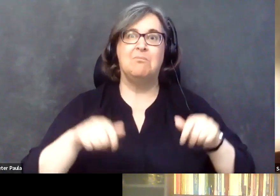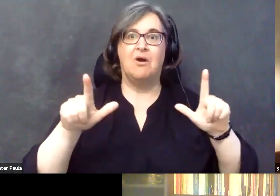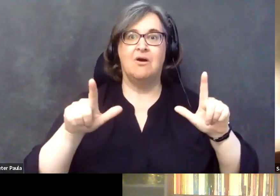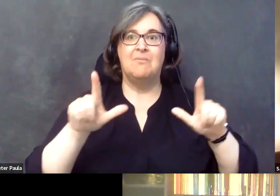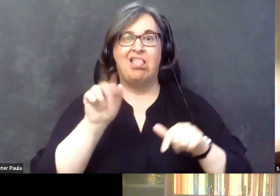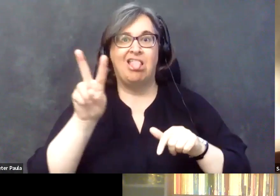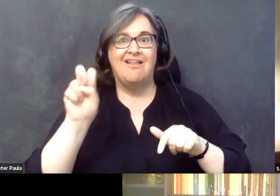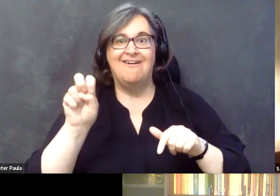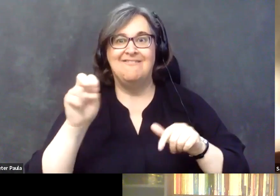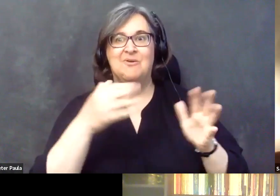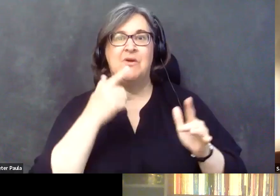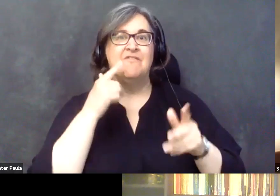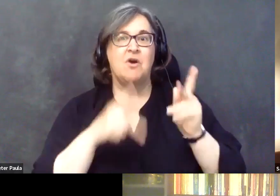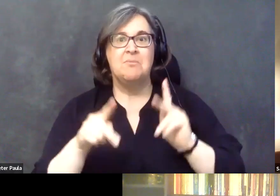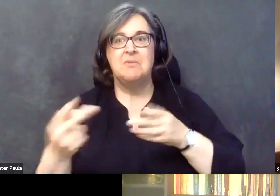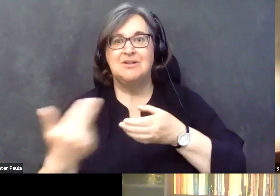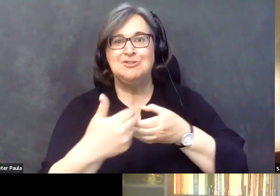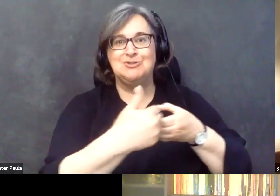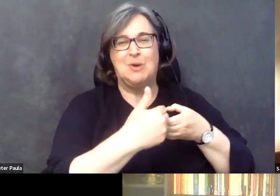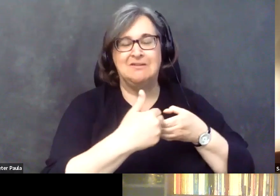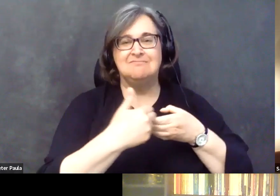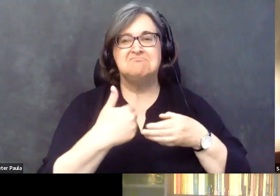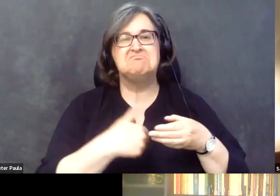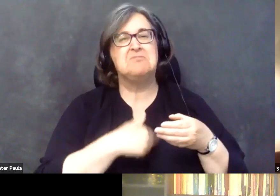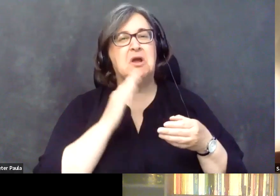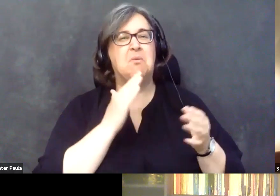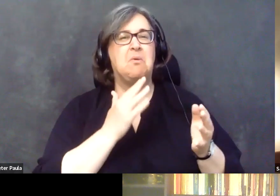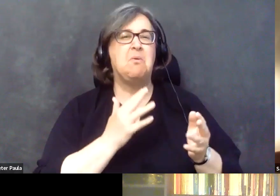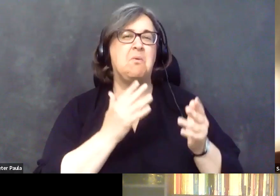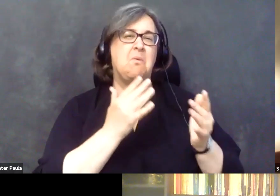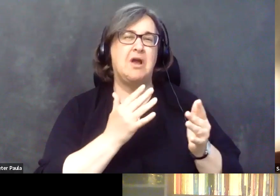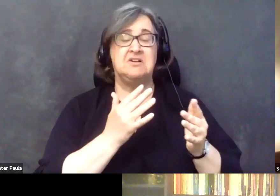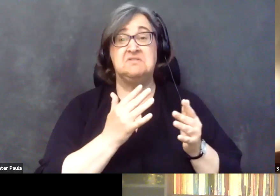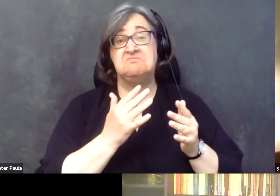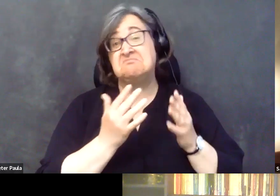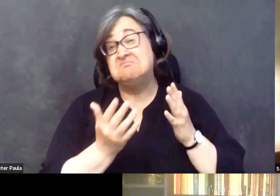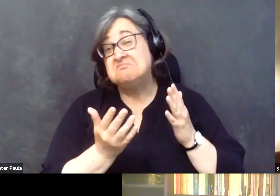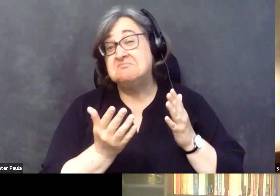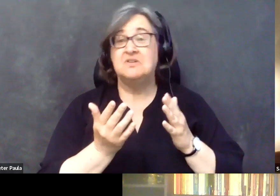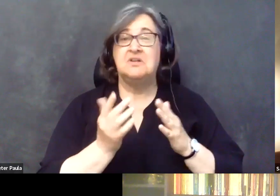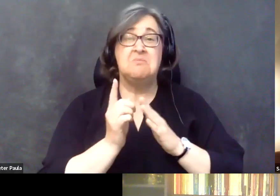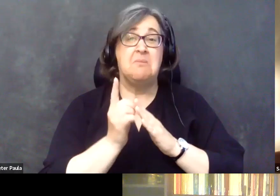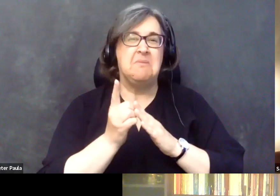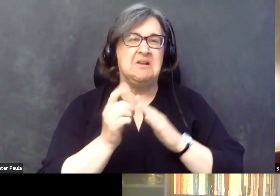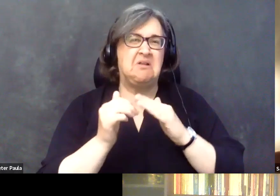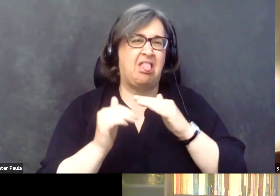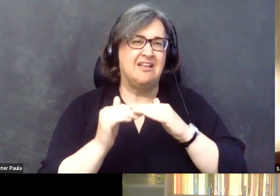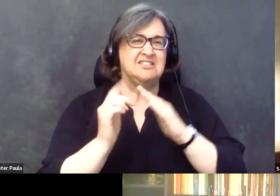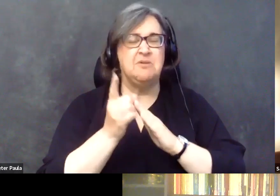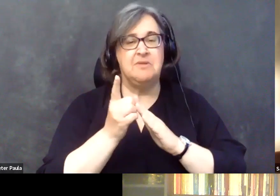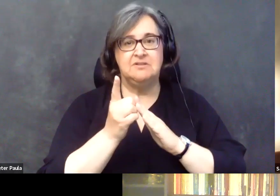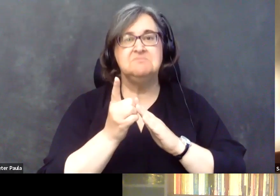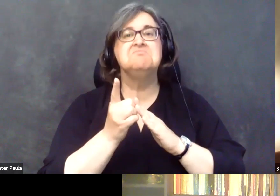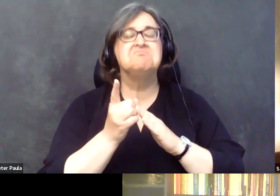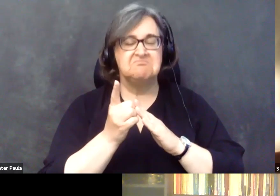join. So I will give it another, you know, almost a little under a minute before